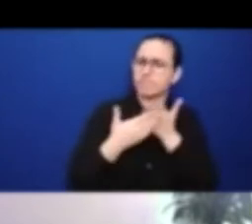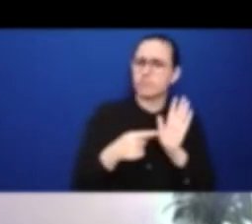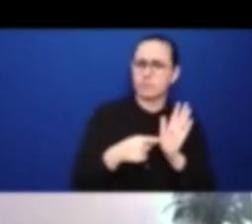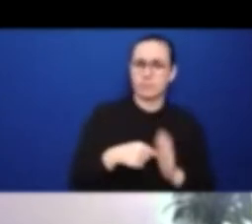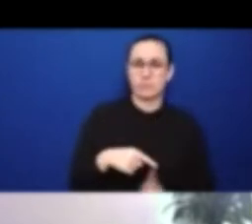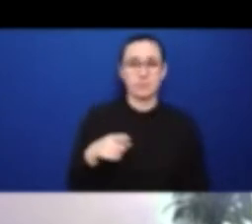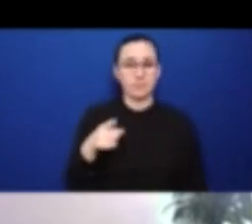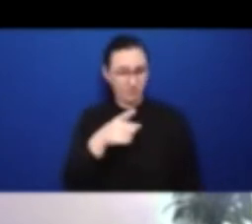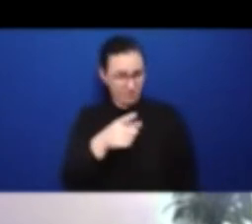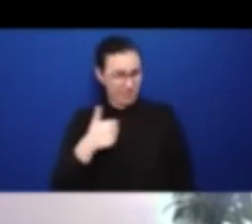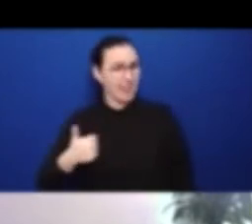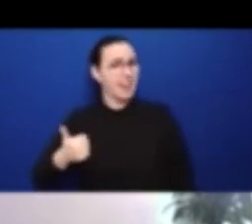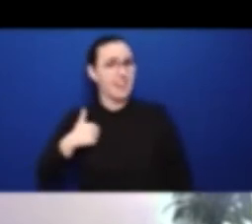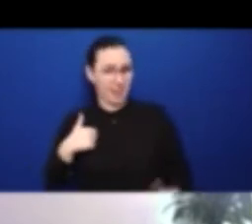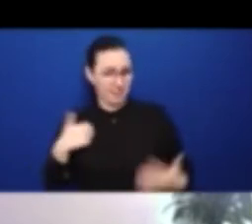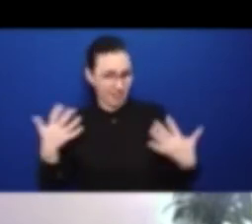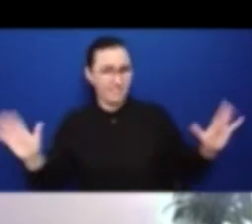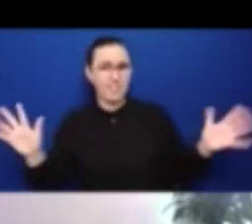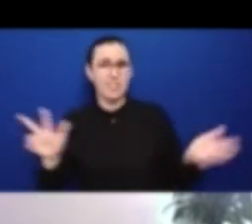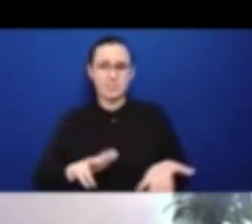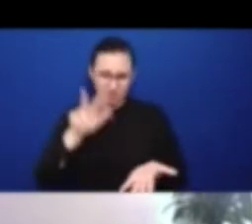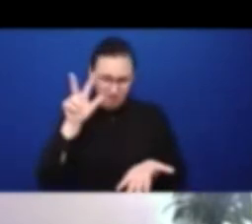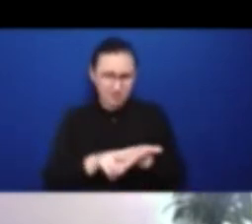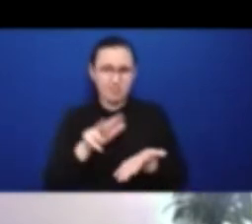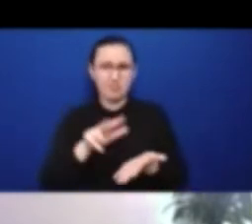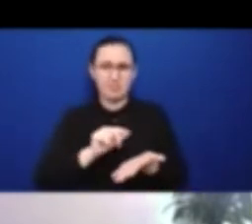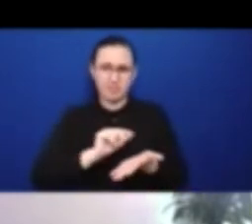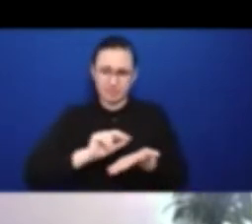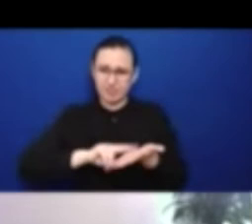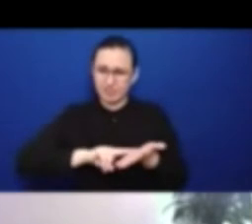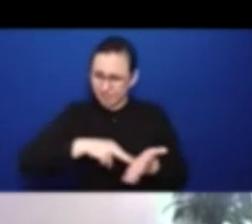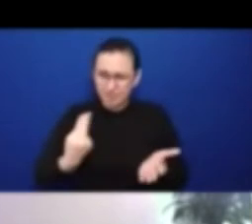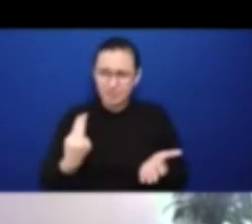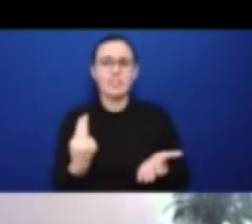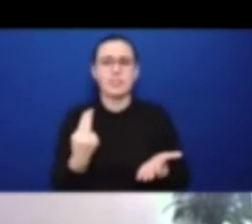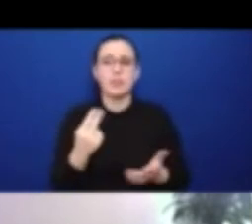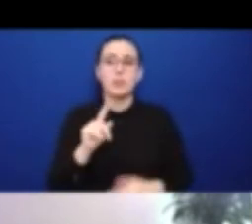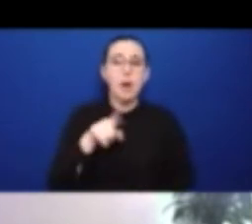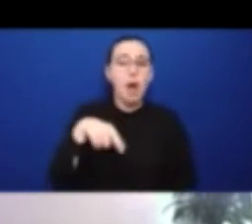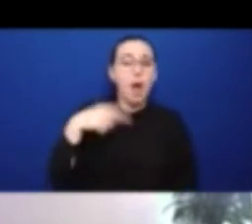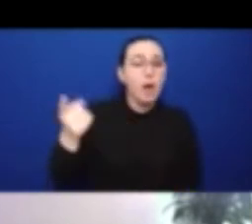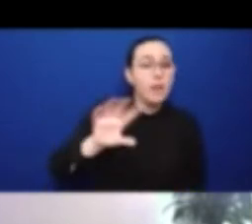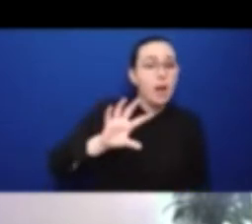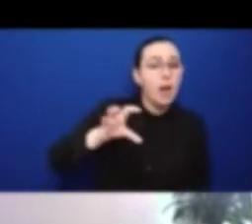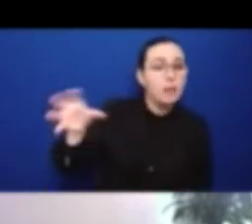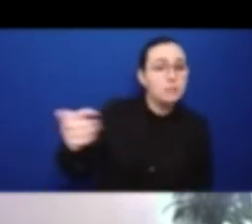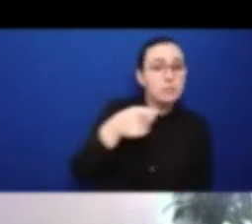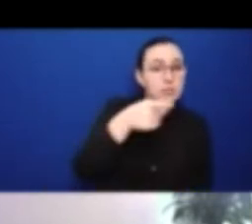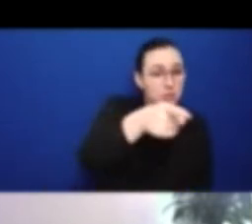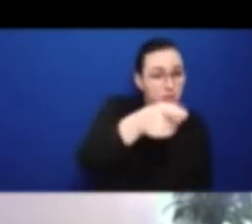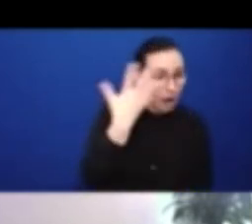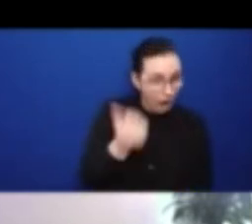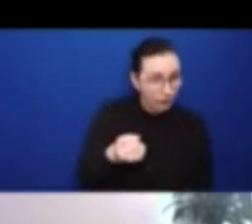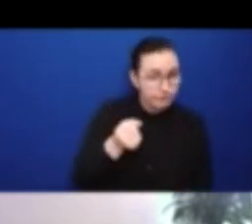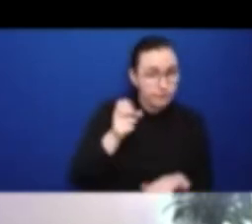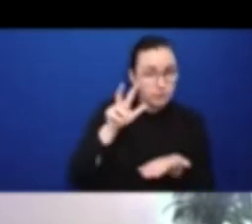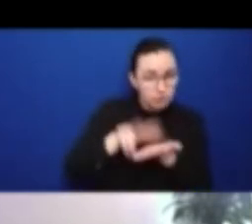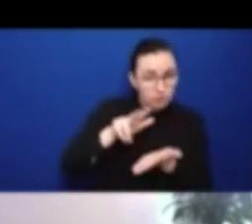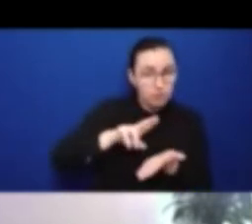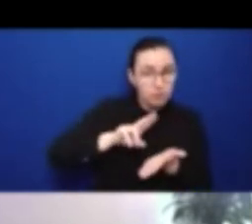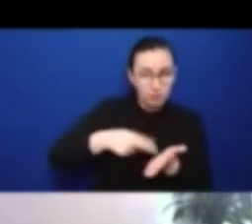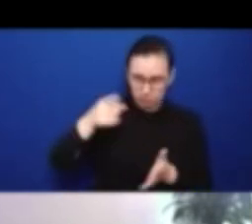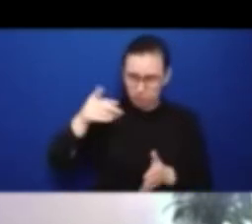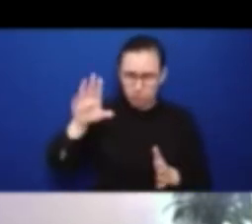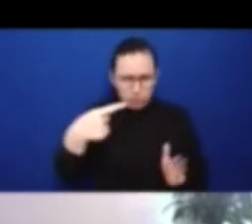you live in, to make sure that people are living up to the promise, and to speak out